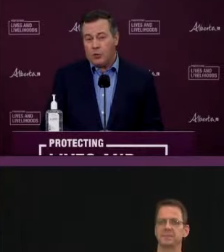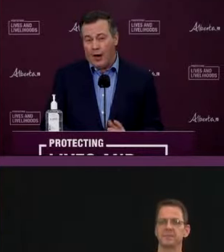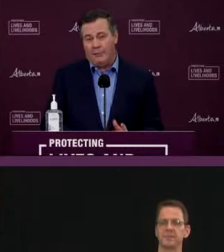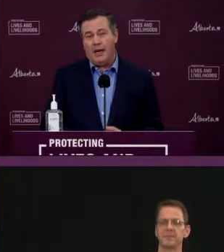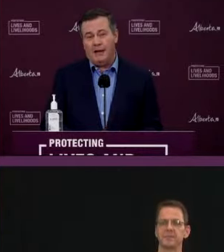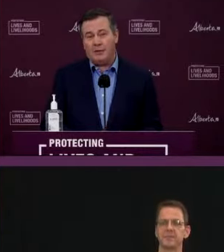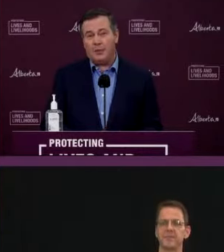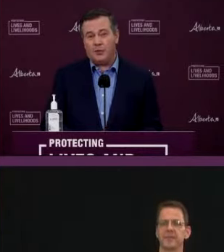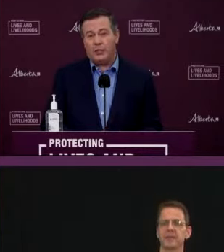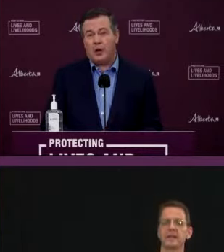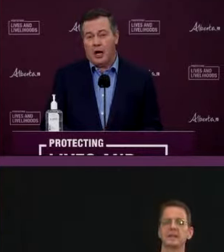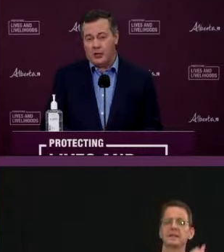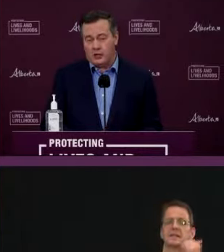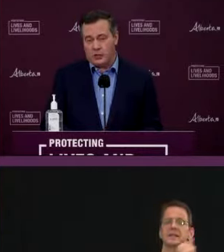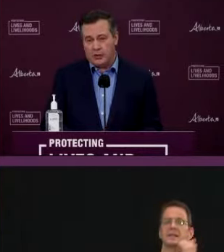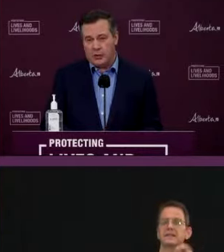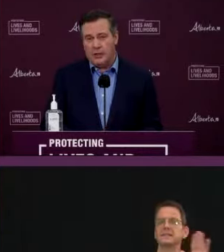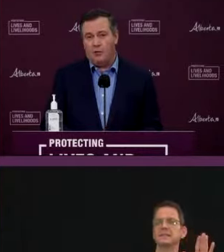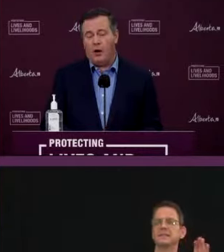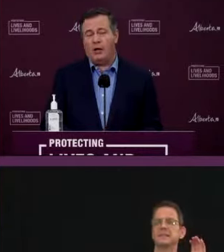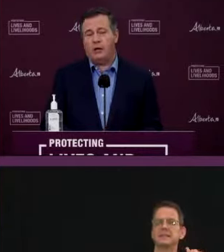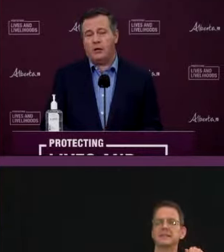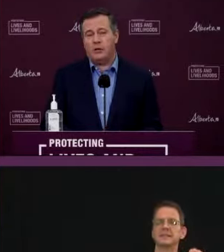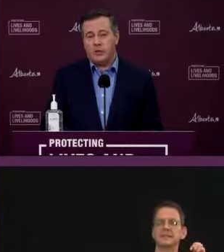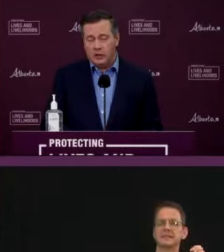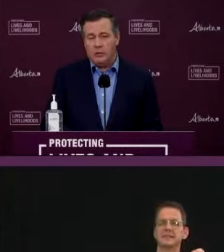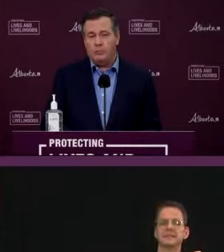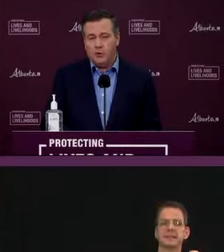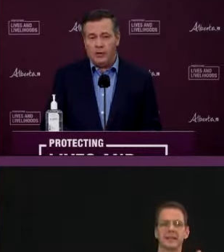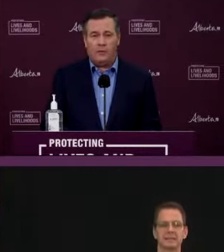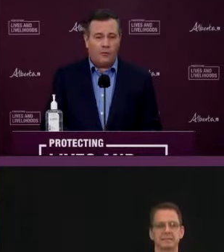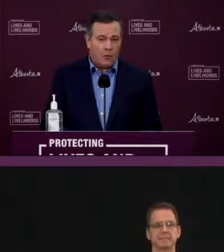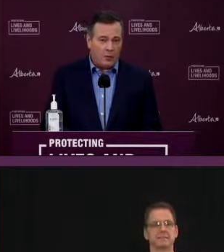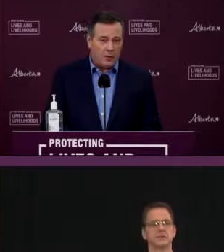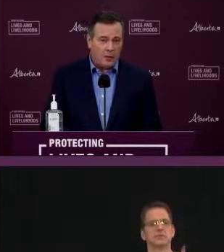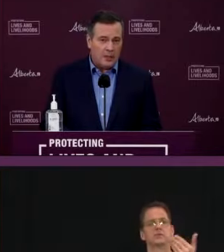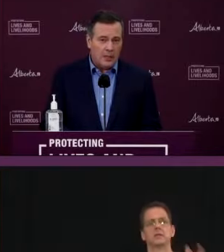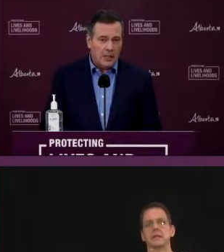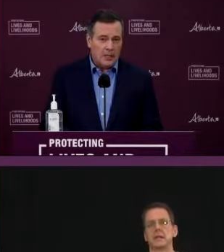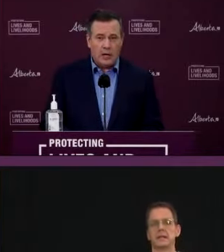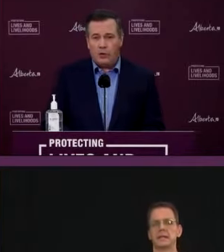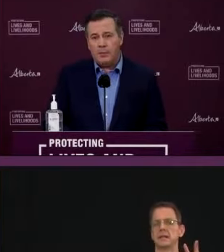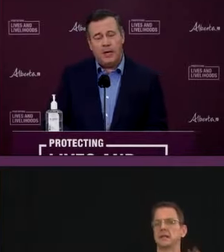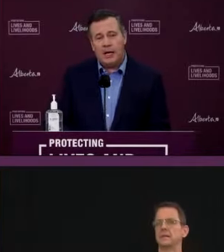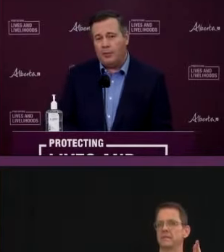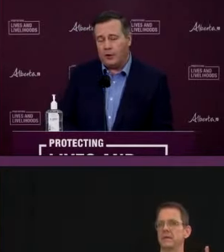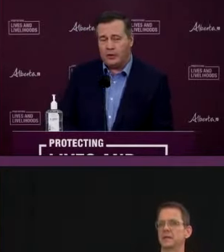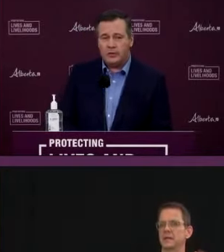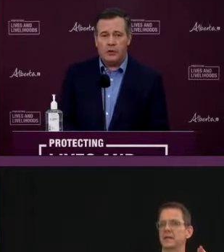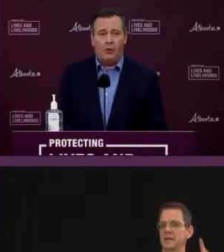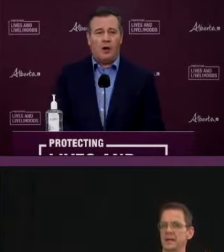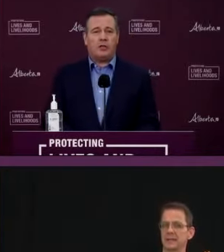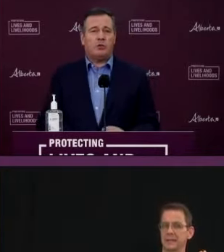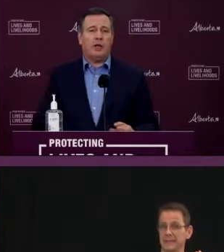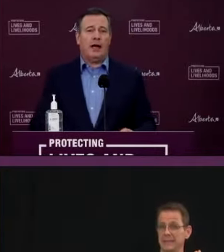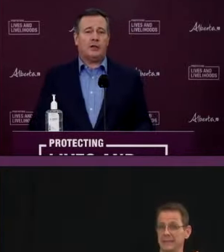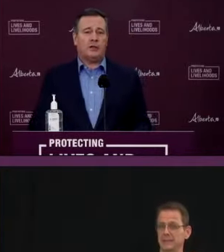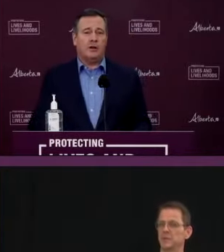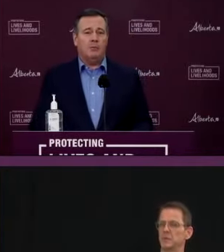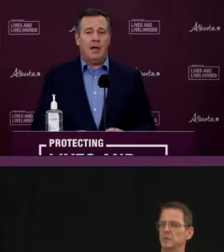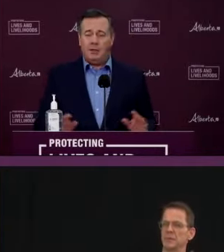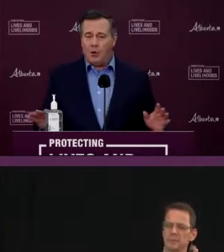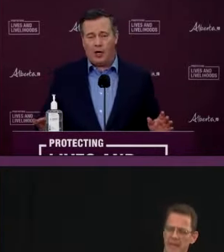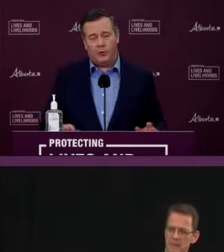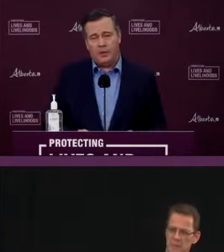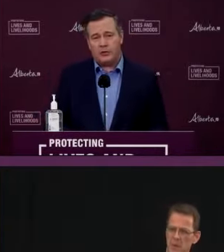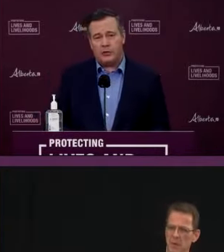That's why we have to proceed cautiously while still moving forward. I know that many Albertans want us to relax